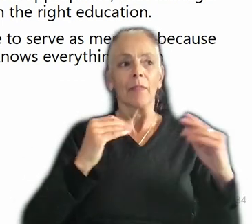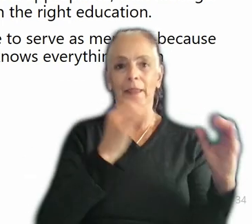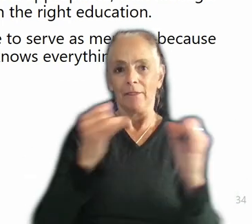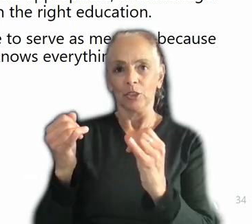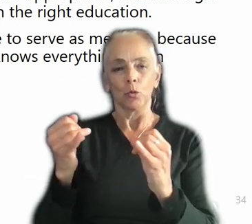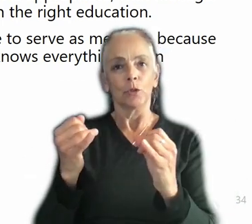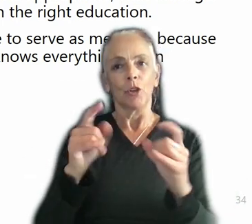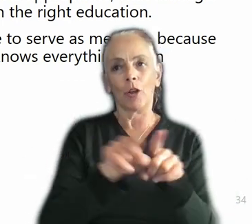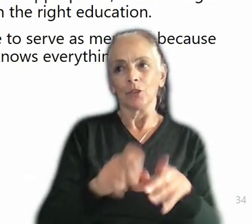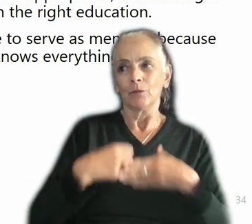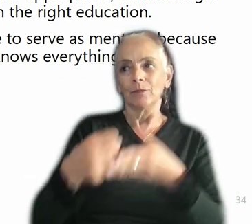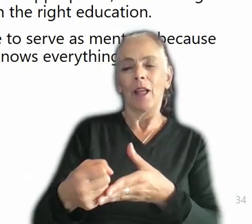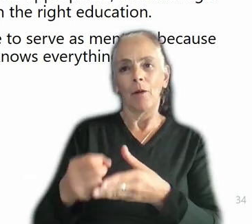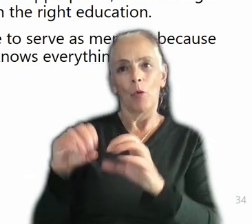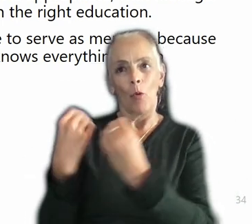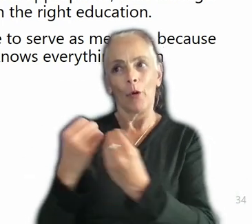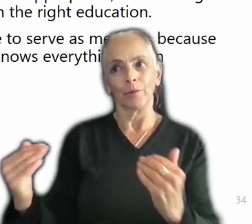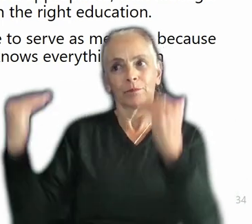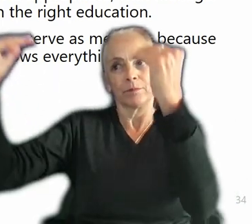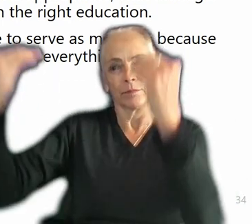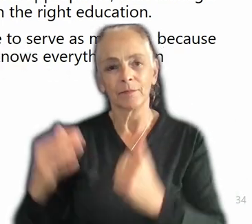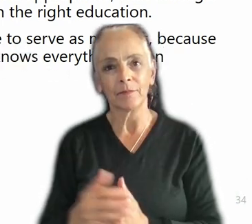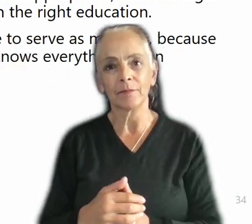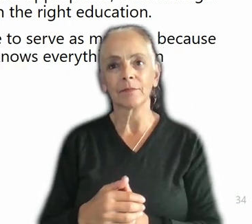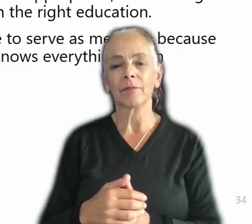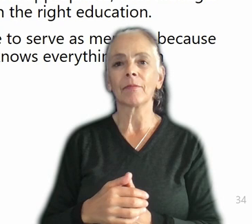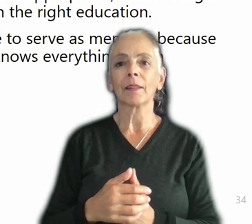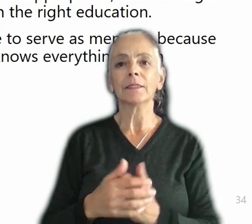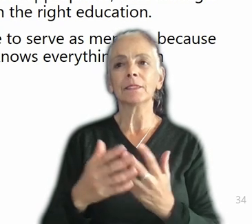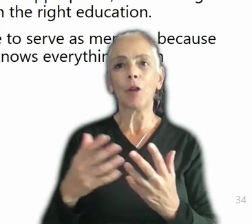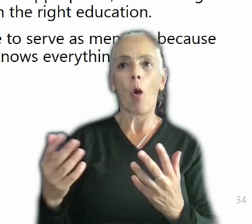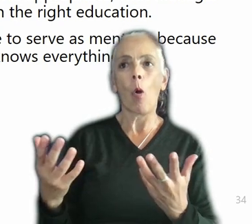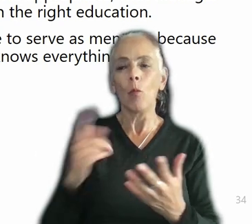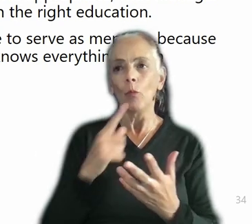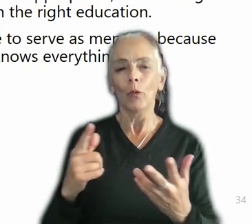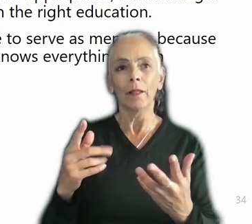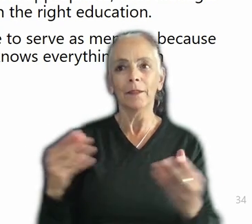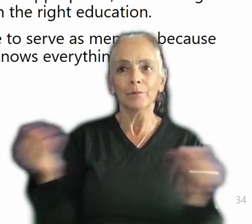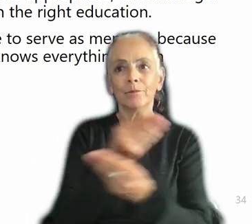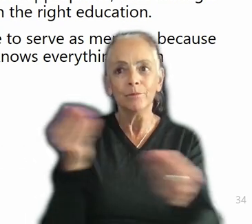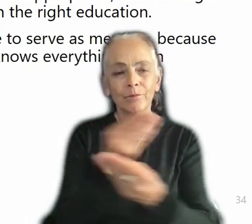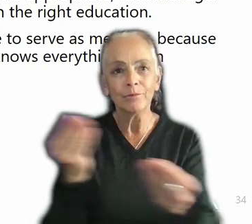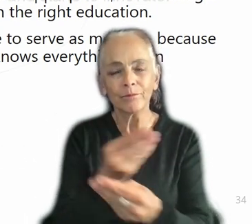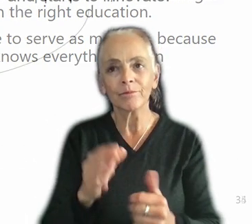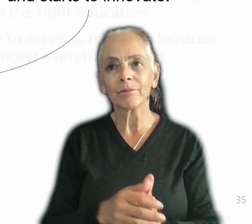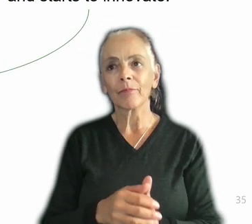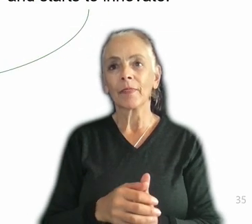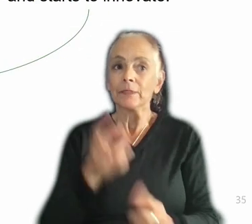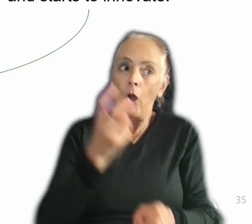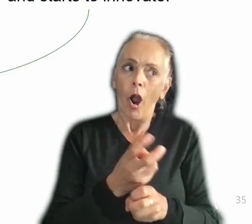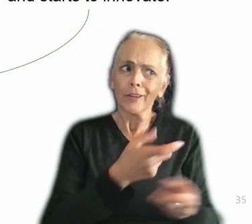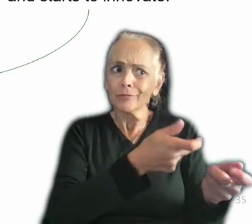if they are traditionally very, very hard to get individuals to do. But the key here is really to think of it as a